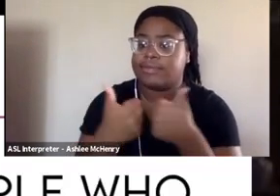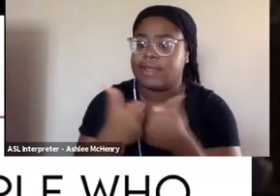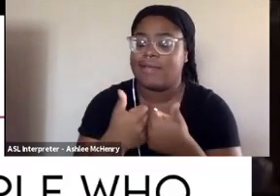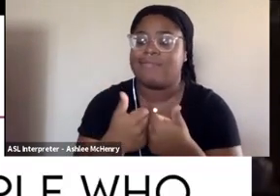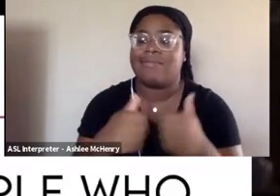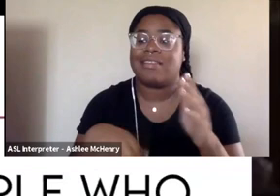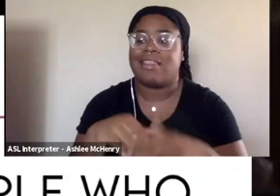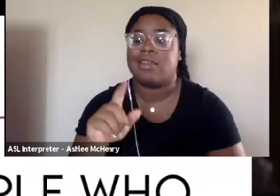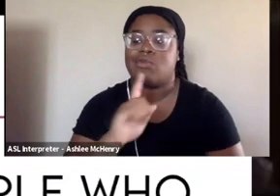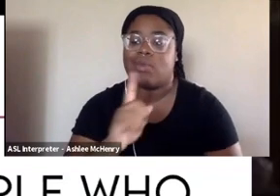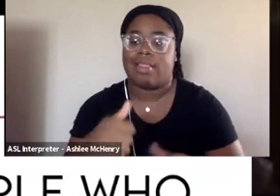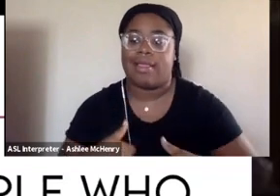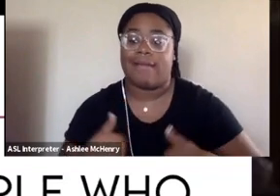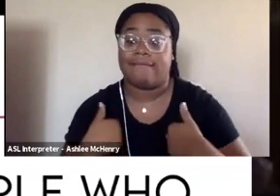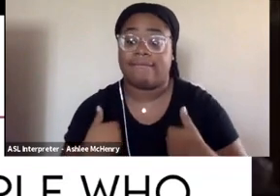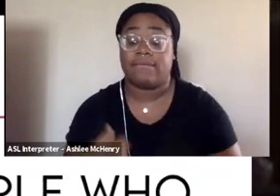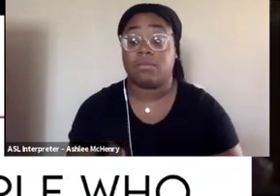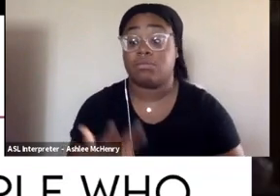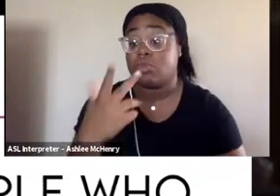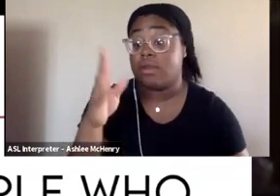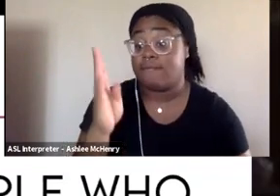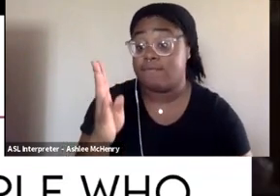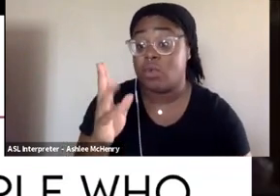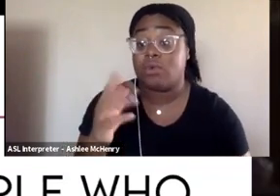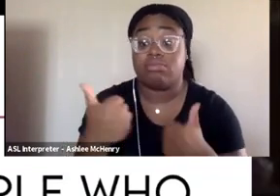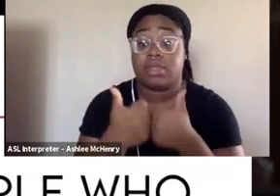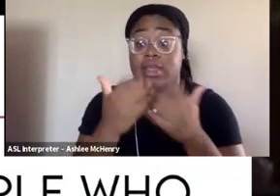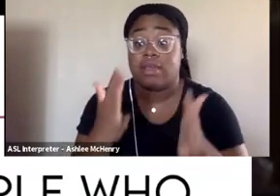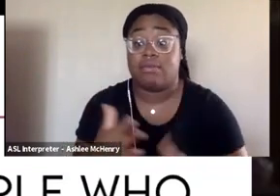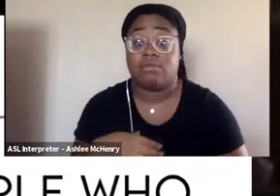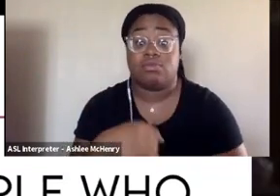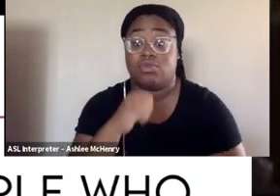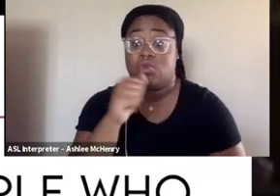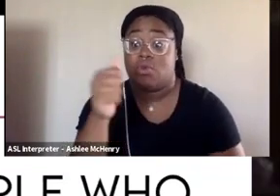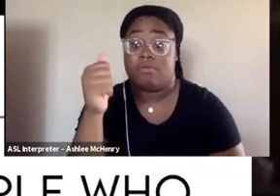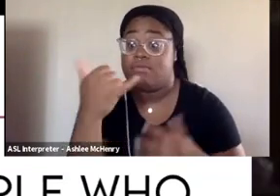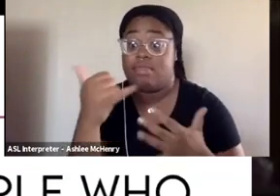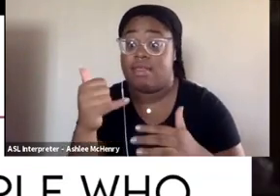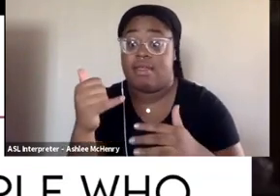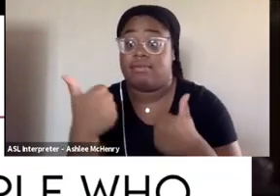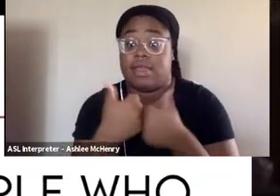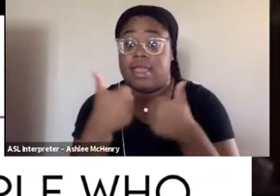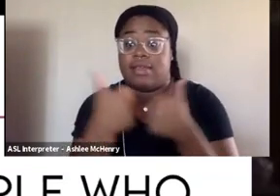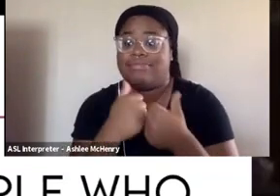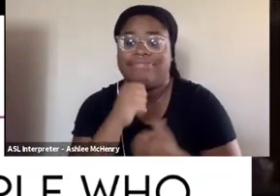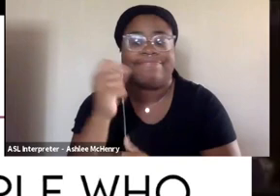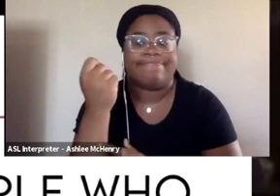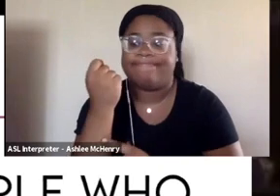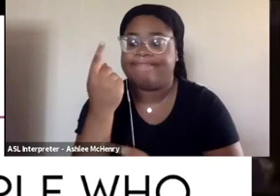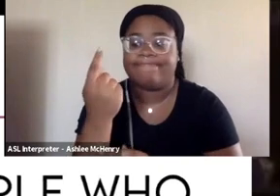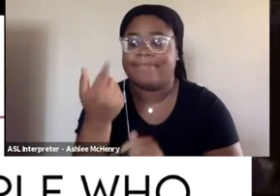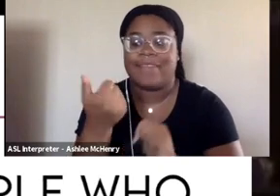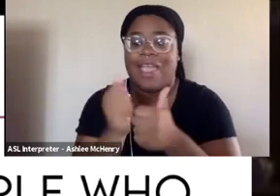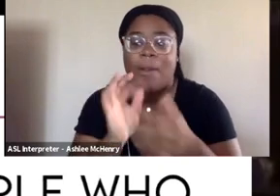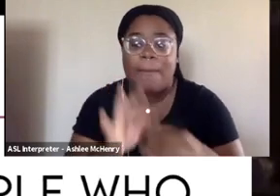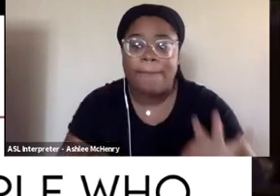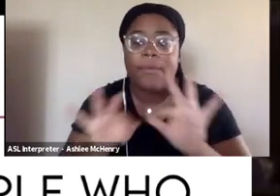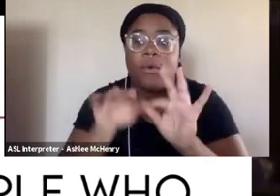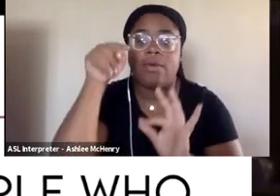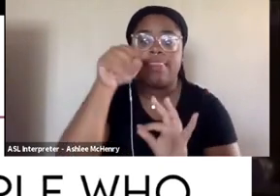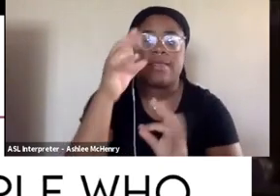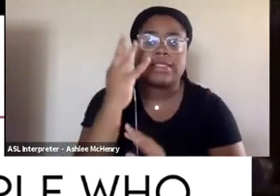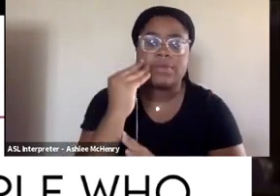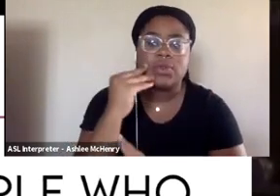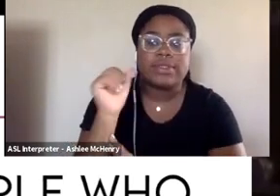And three in four gamers say that people who do not play video games simply do not understand how meaningful these experiences